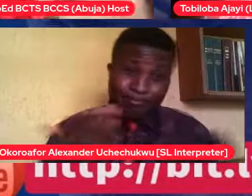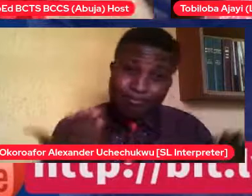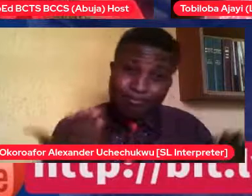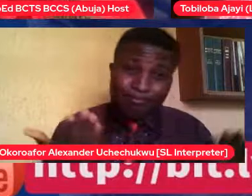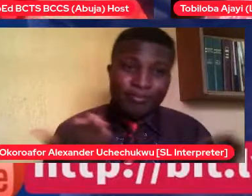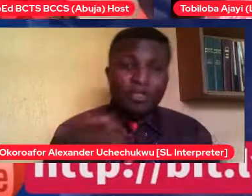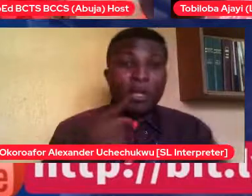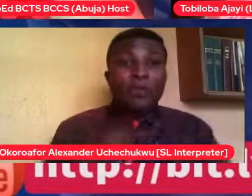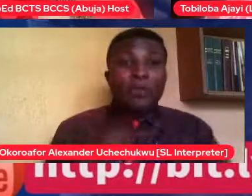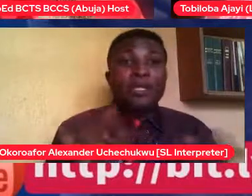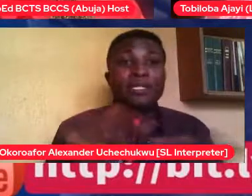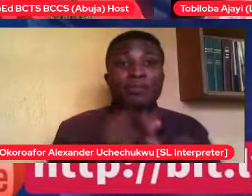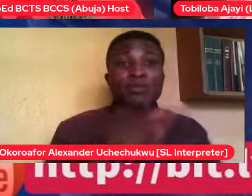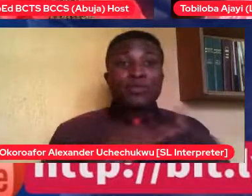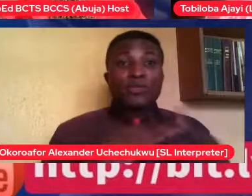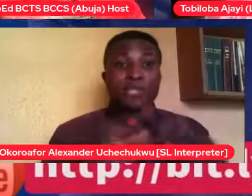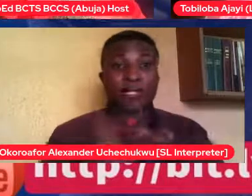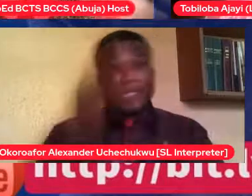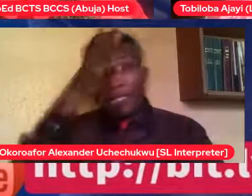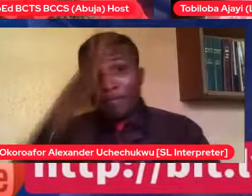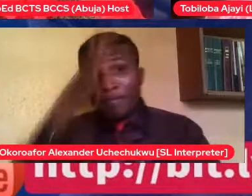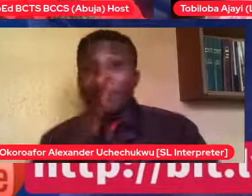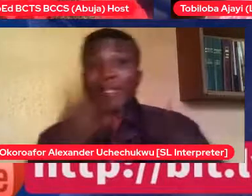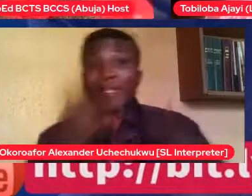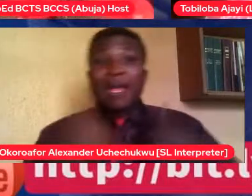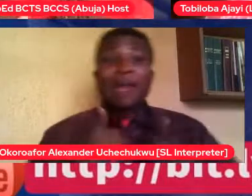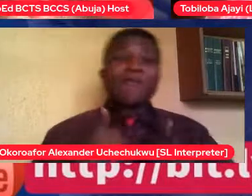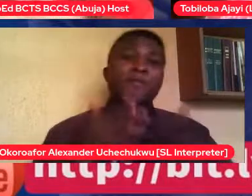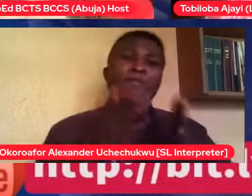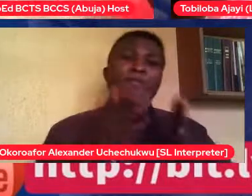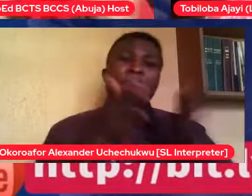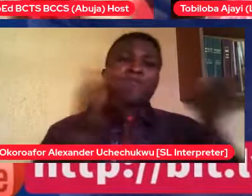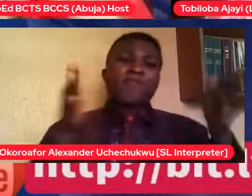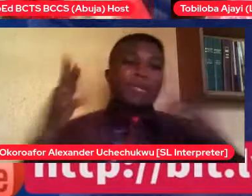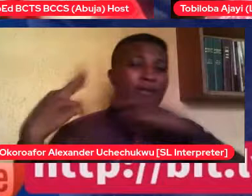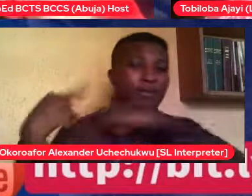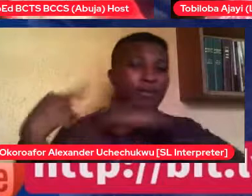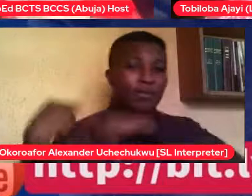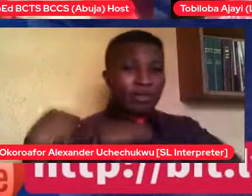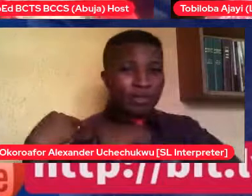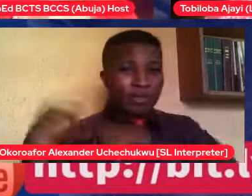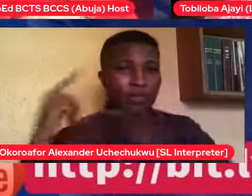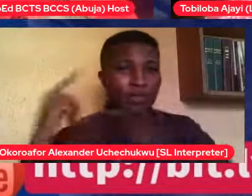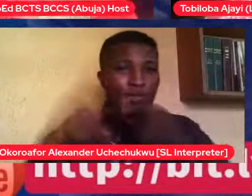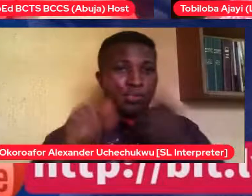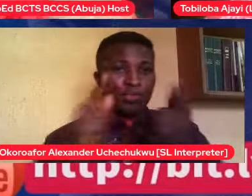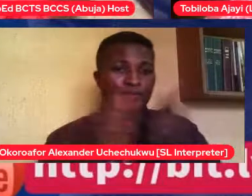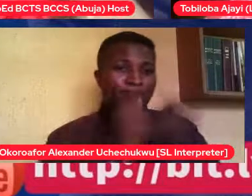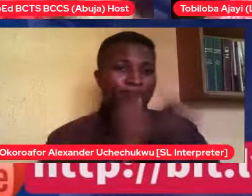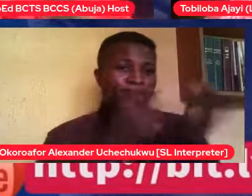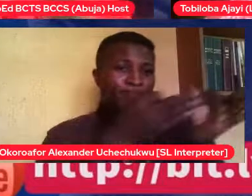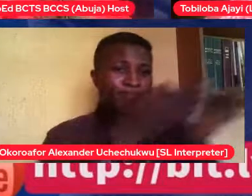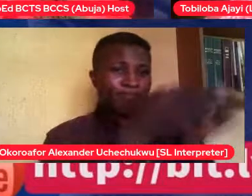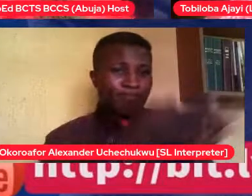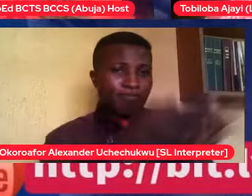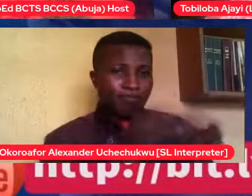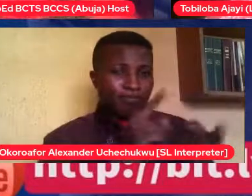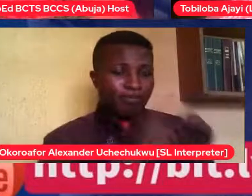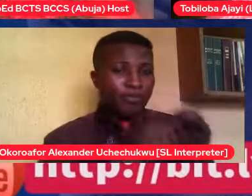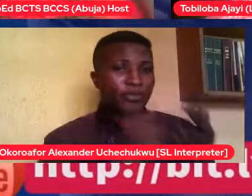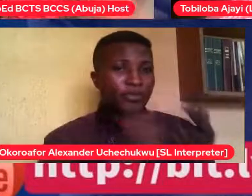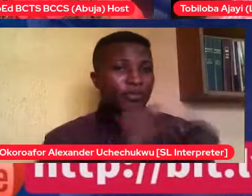have huge, role in explaining as opposed to shielding. Don't talk about it. What do you mean? You know, I was saying to Jennifer